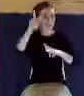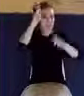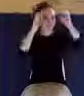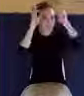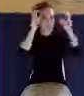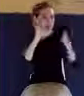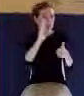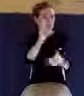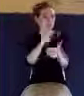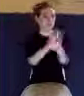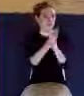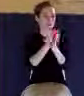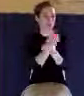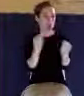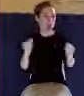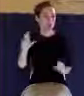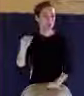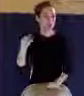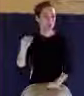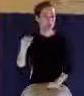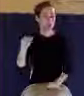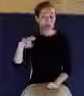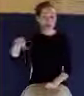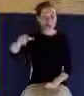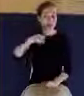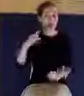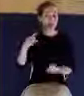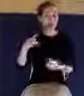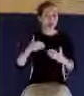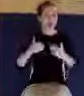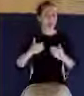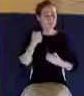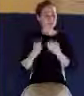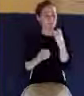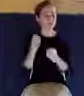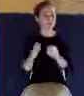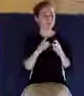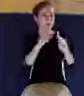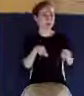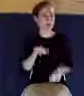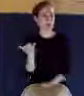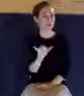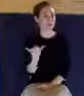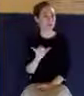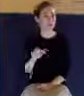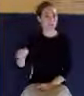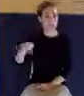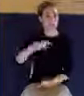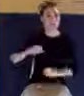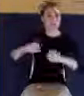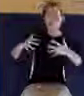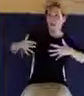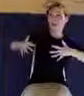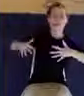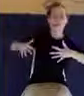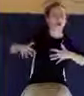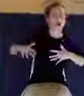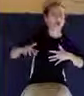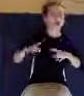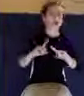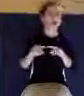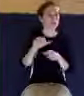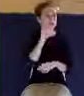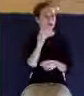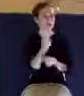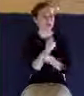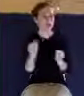They tremble. They have an emotional response. And it's okay to believe in your heart and believe in your mind, but it has to go beyond that.